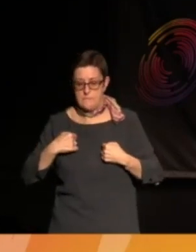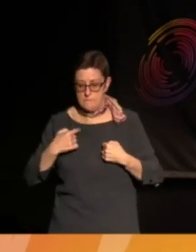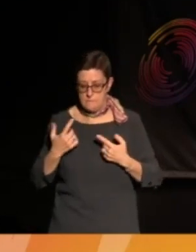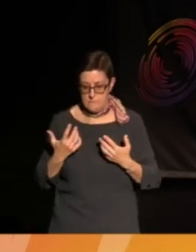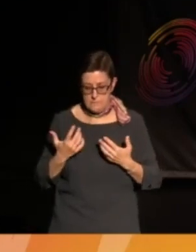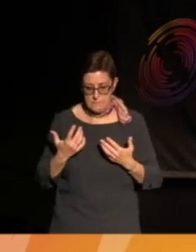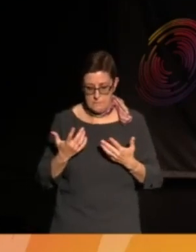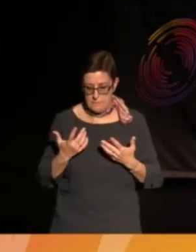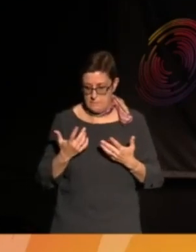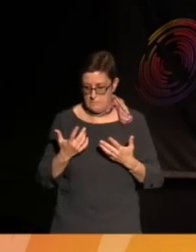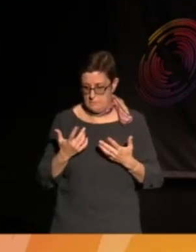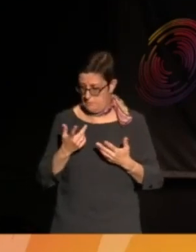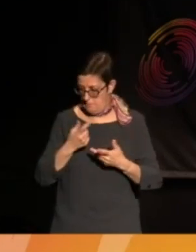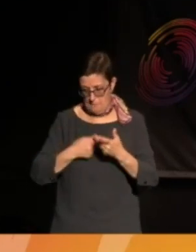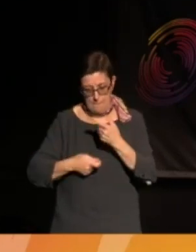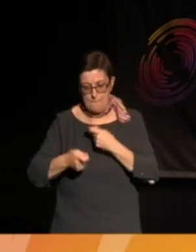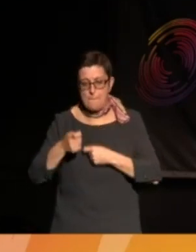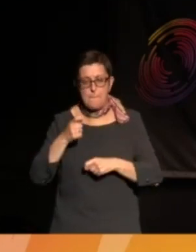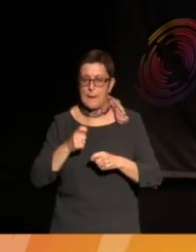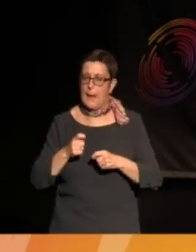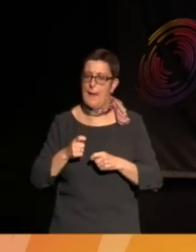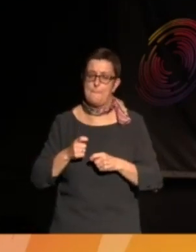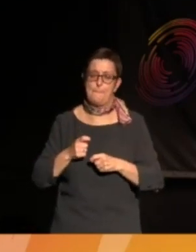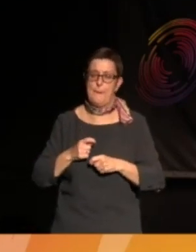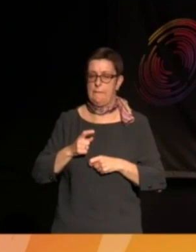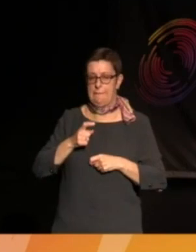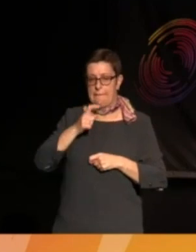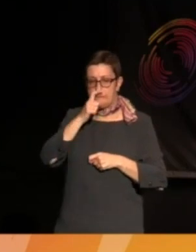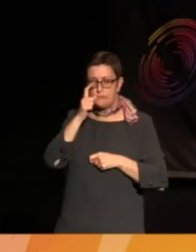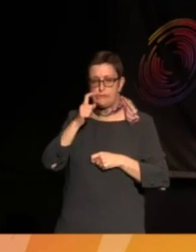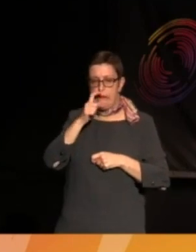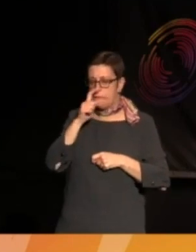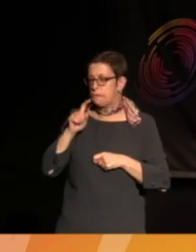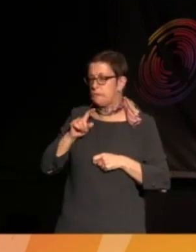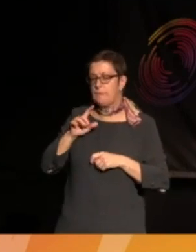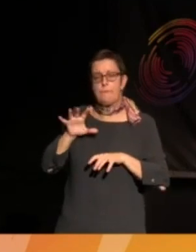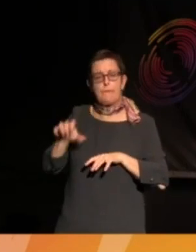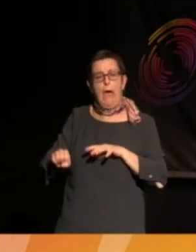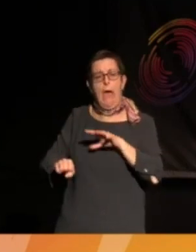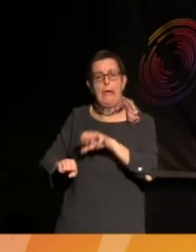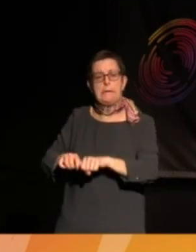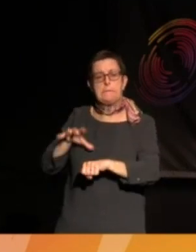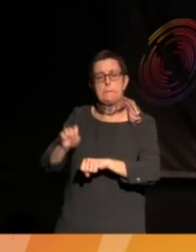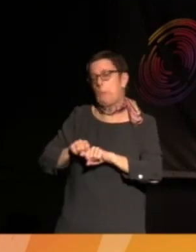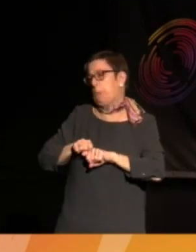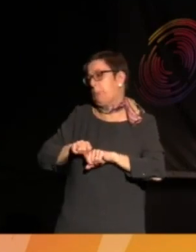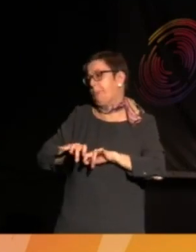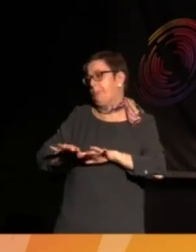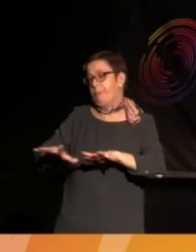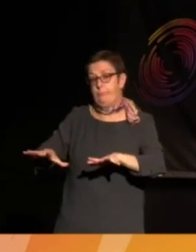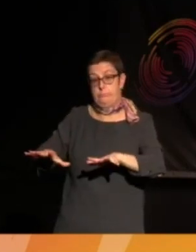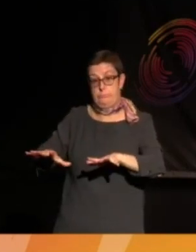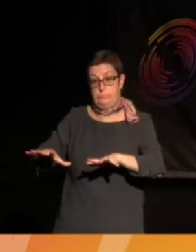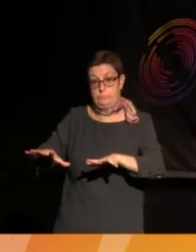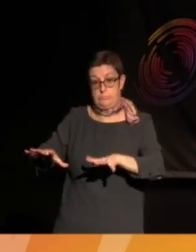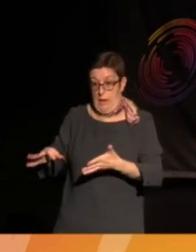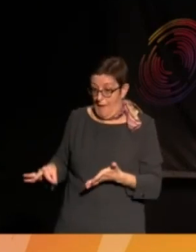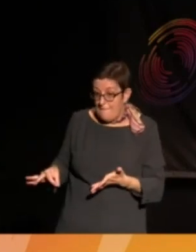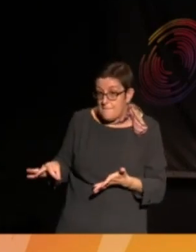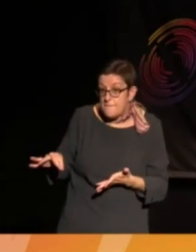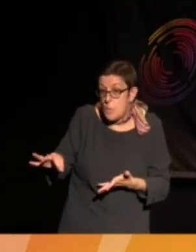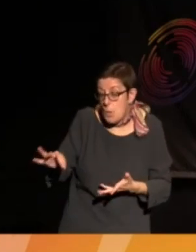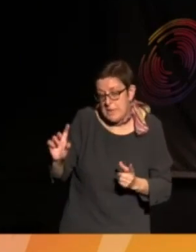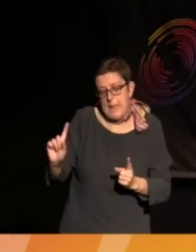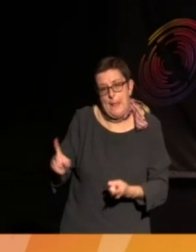highly gentrified, impossible to live in really, and highly surveyed,